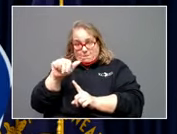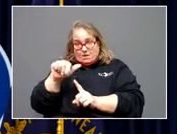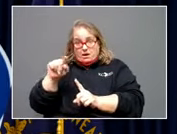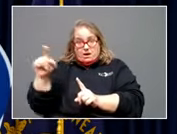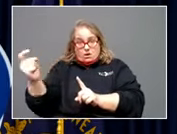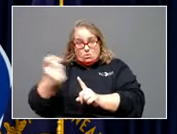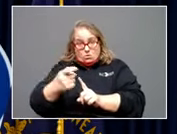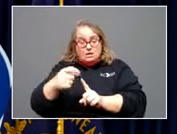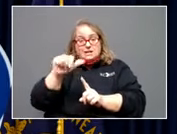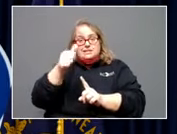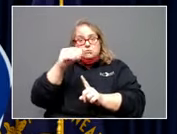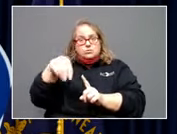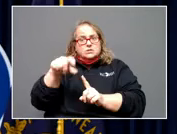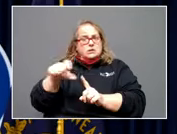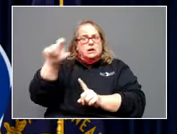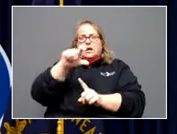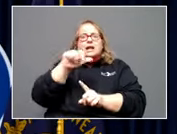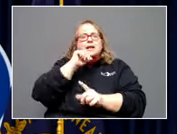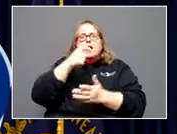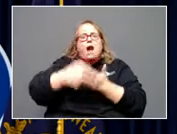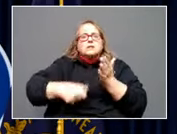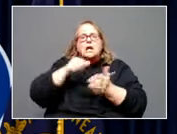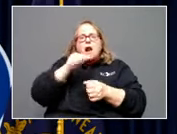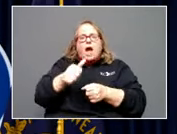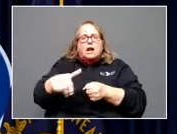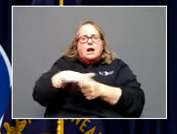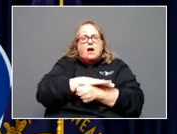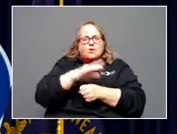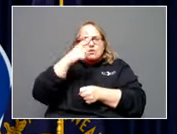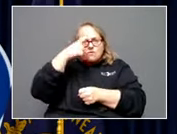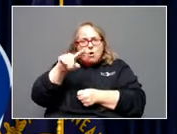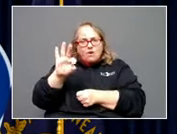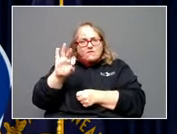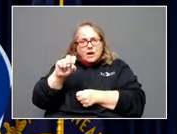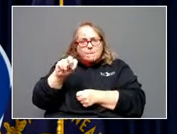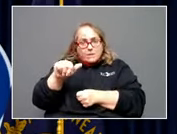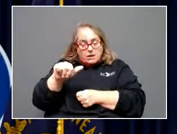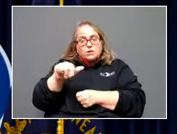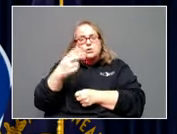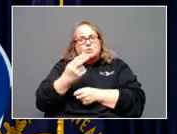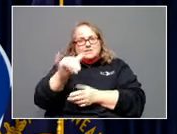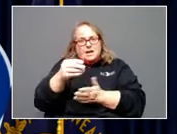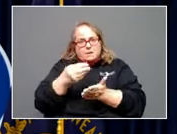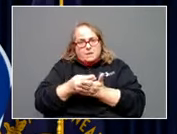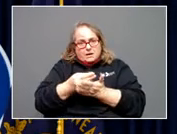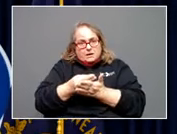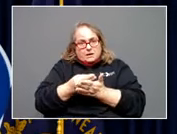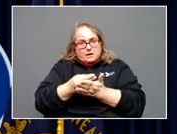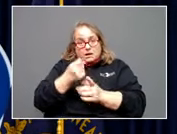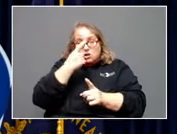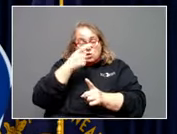covered by FEMA. And for those individuals, remember, you can't use these dollars for what FEMA covers.